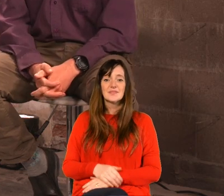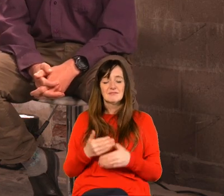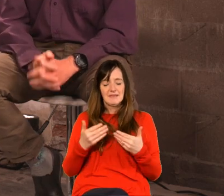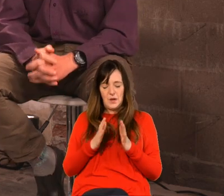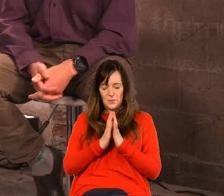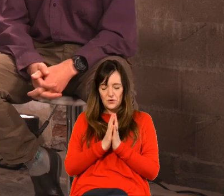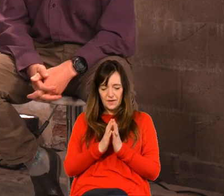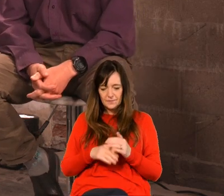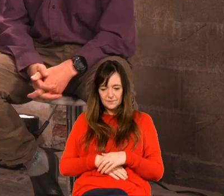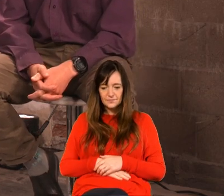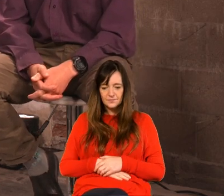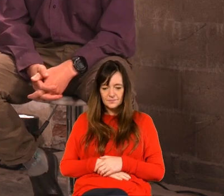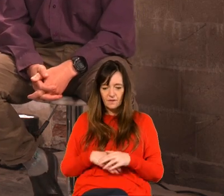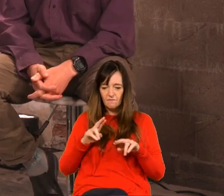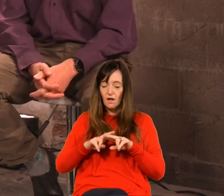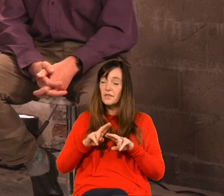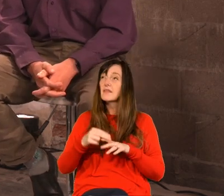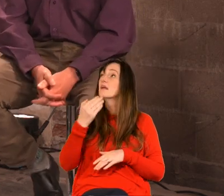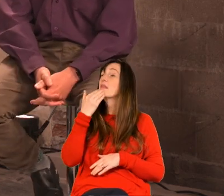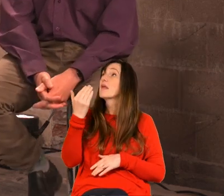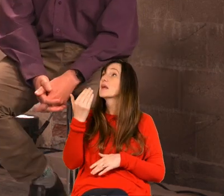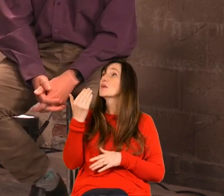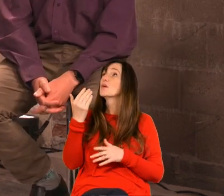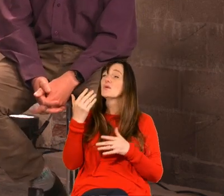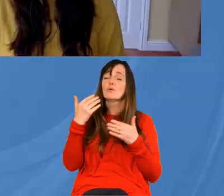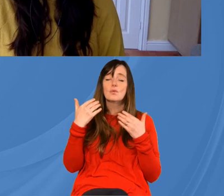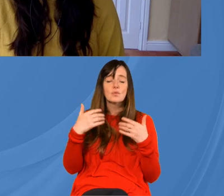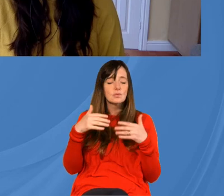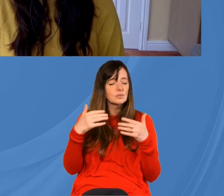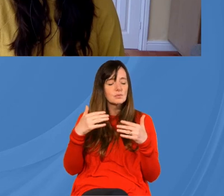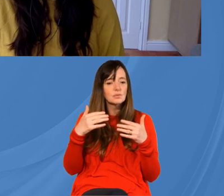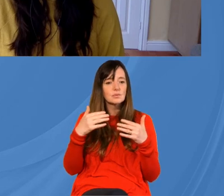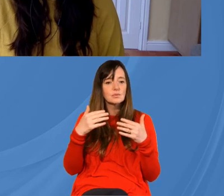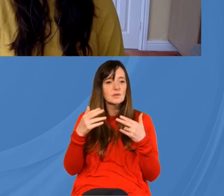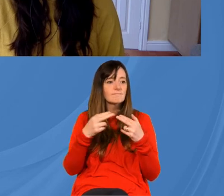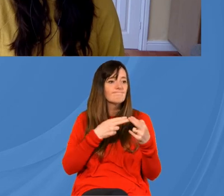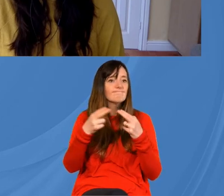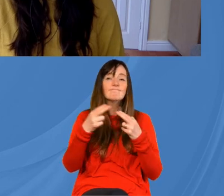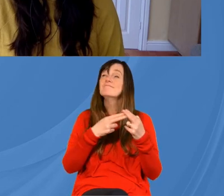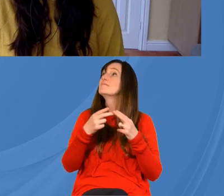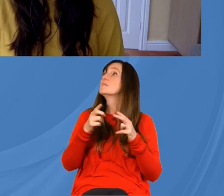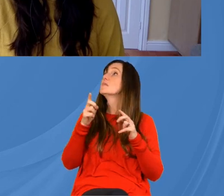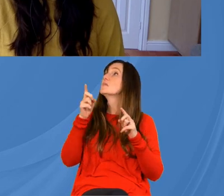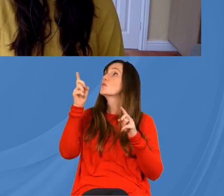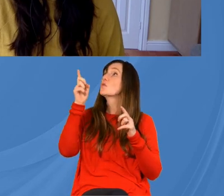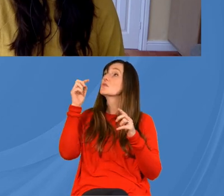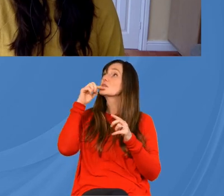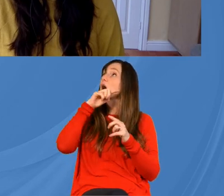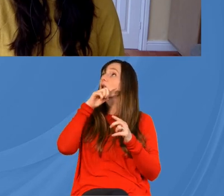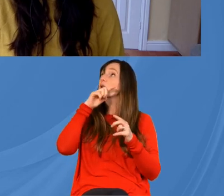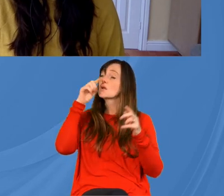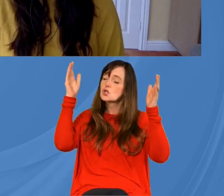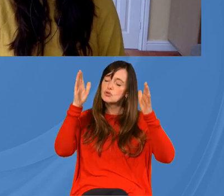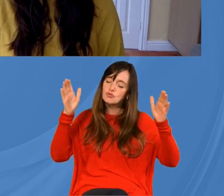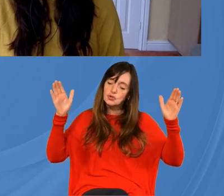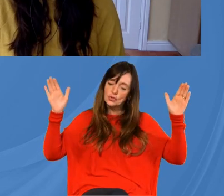pray for us all father thank you that we have a terrific message for the world of your son crucified for forgiveness of sins help